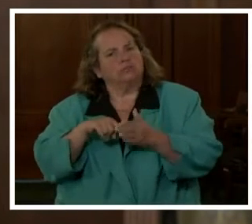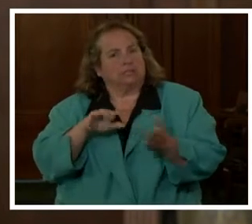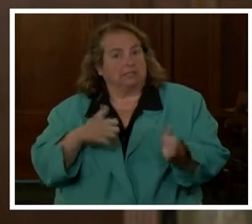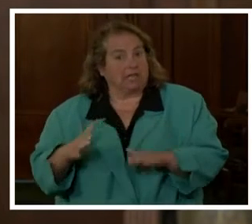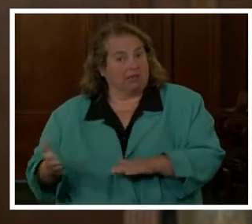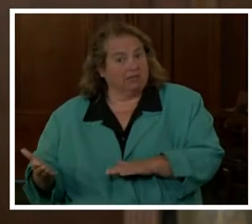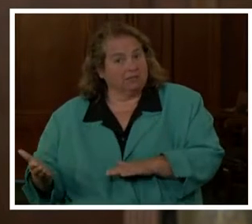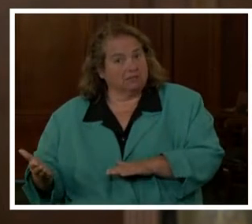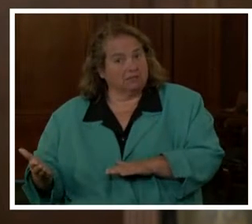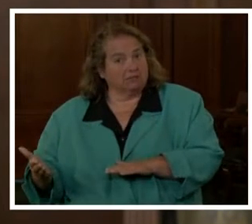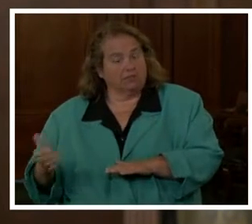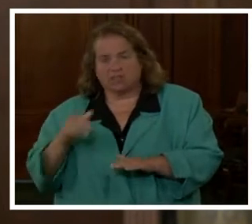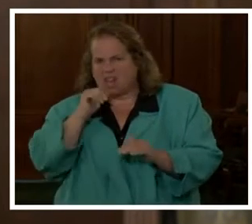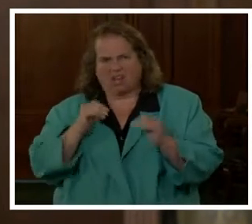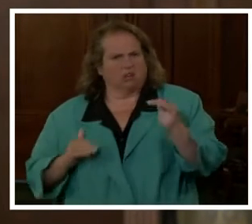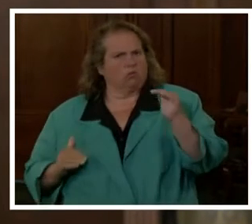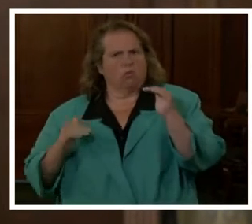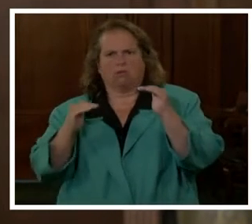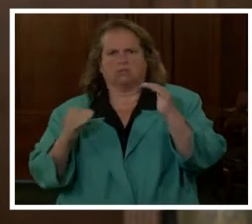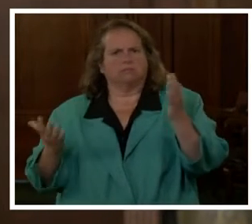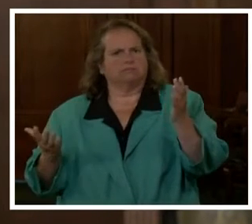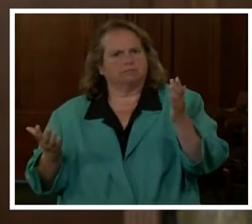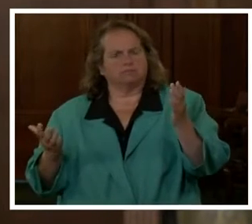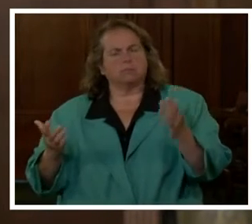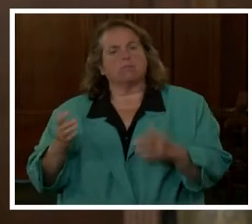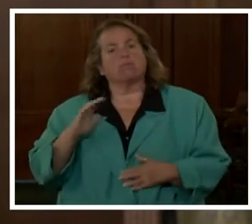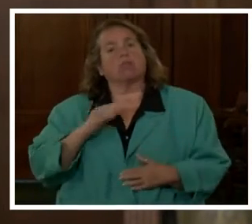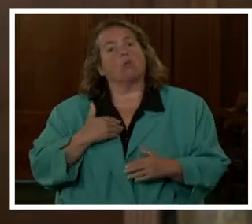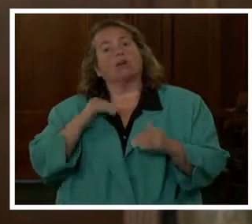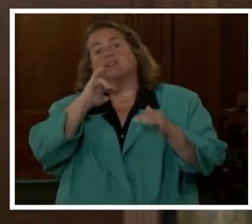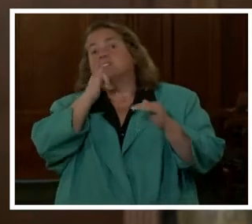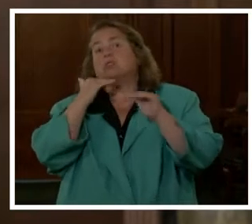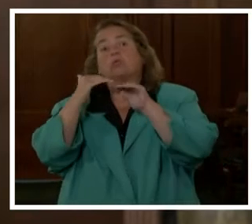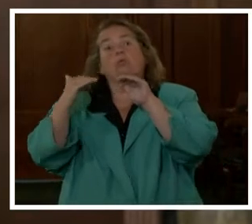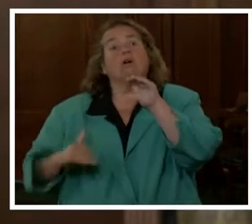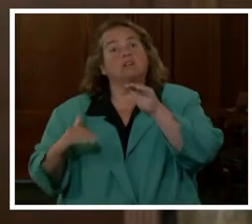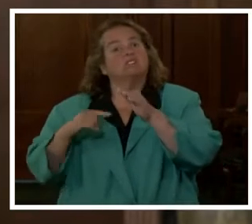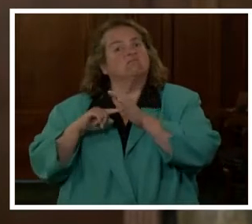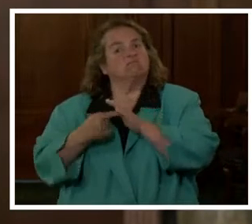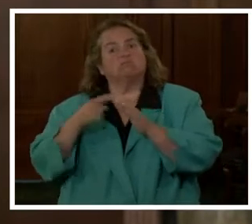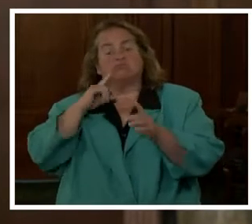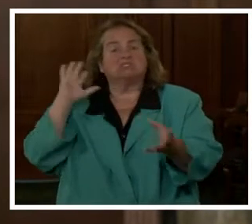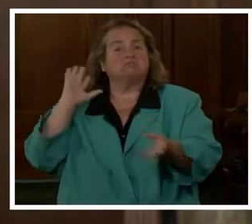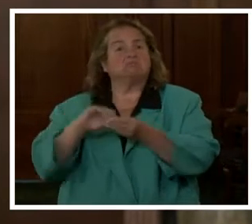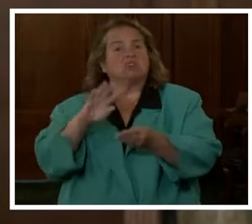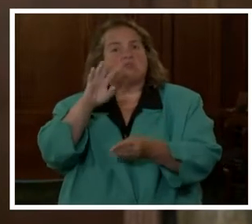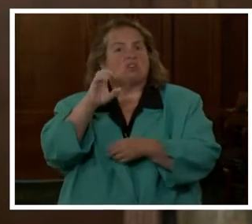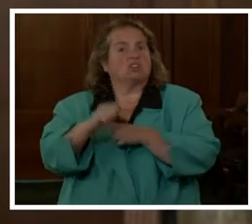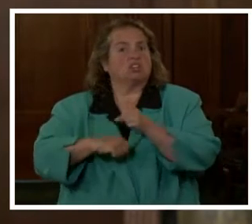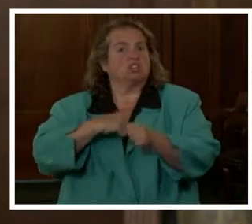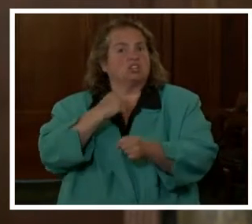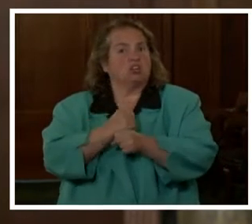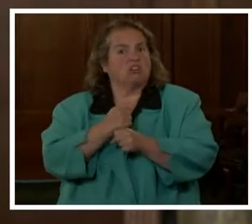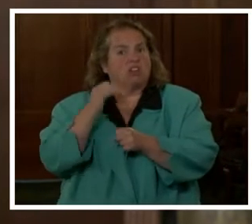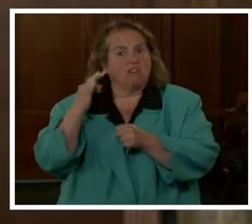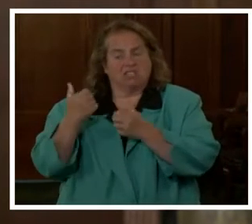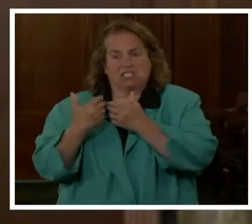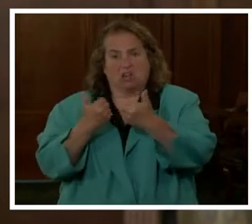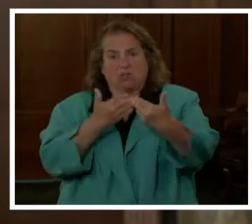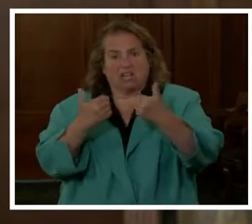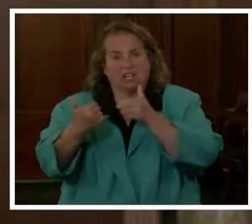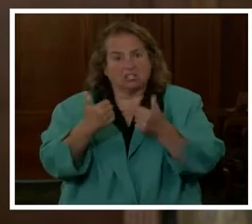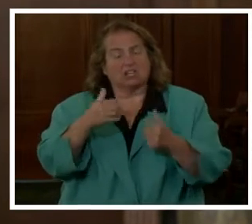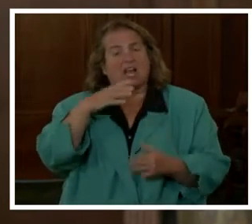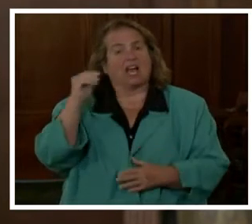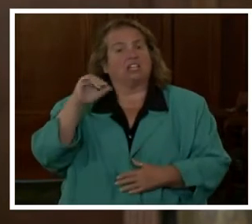Our society's inequalities span over 400 years of slavery, segregation, Jim Crow and overt and